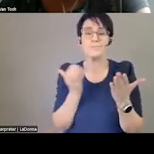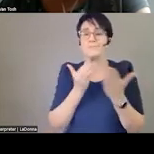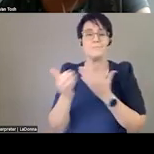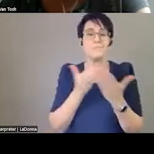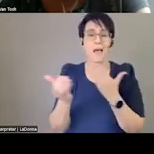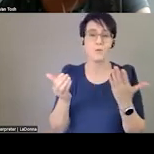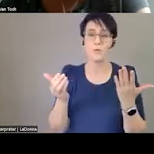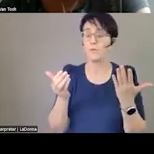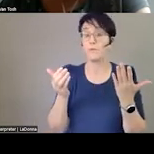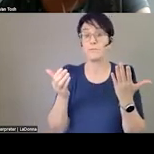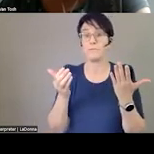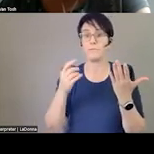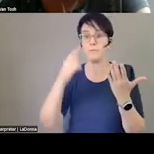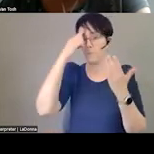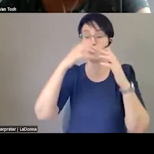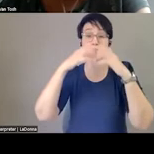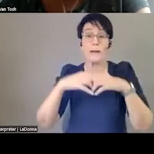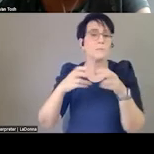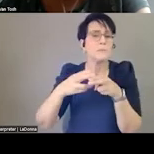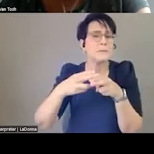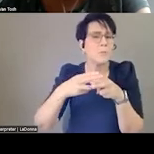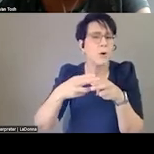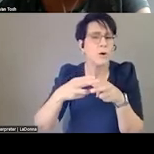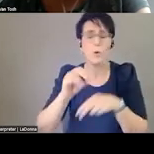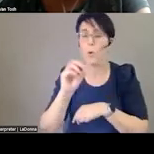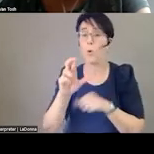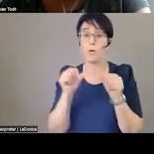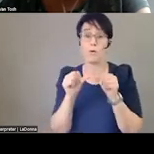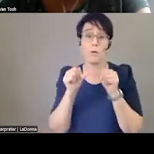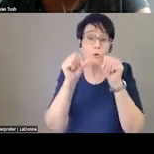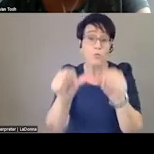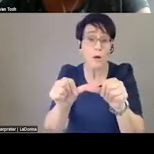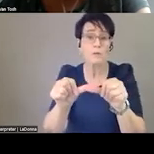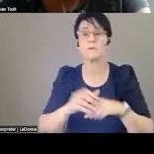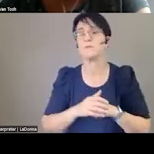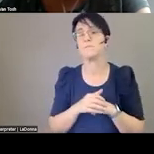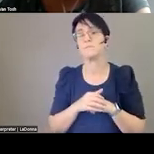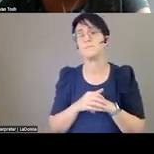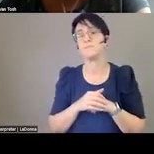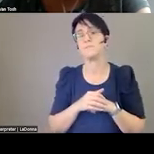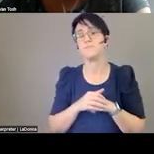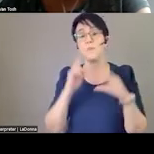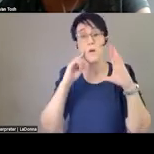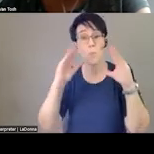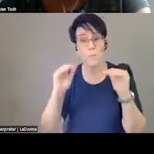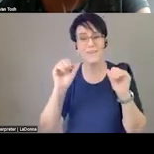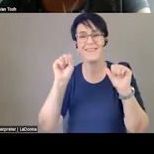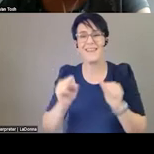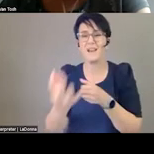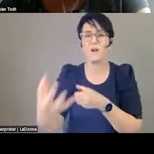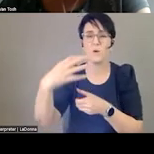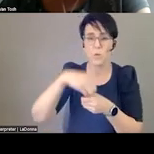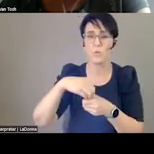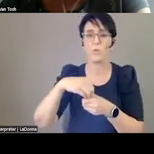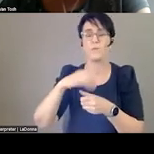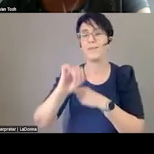breakdown that's just temporary or a chronic thing you deal with. So I'm hoping that we can incorporate that kind of